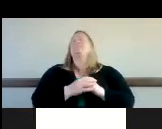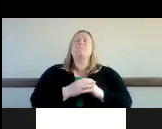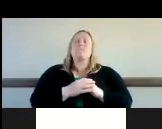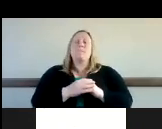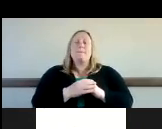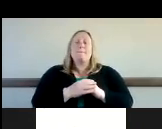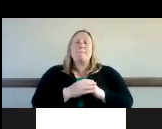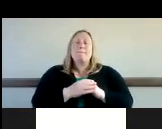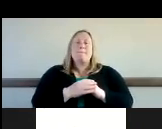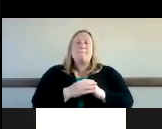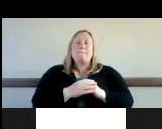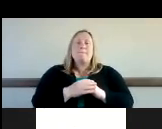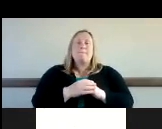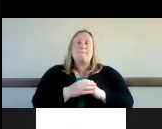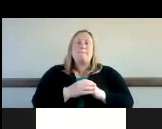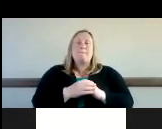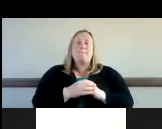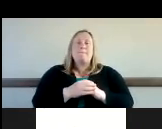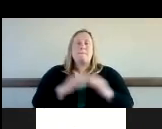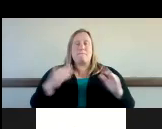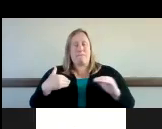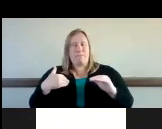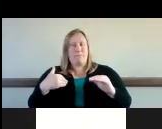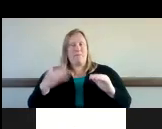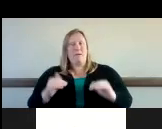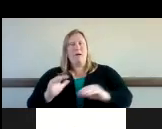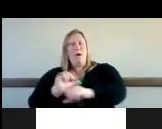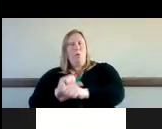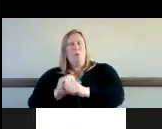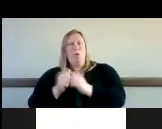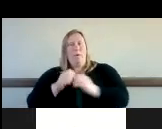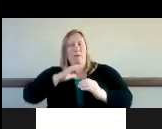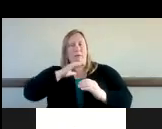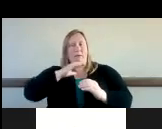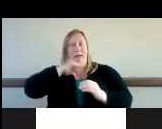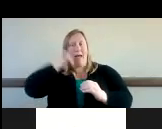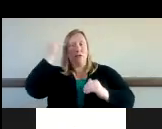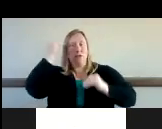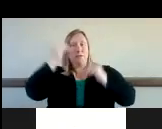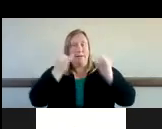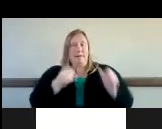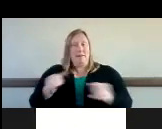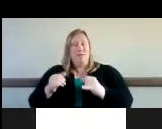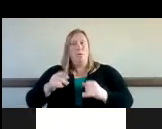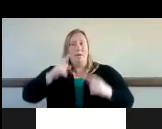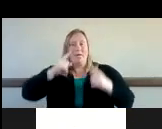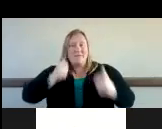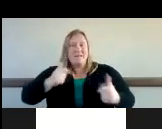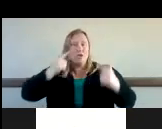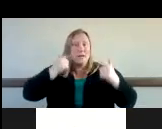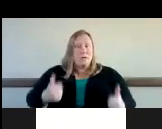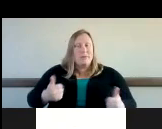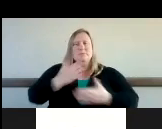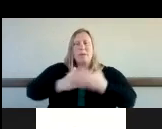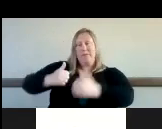and then i work with elderly individuals with both hearing and vision impairment summer veterans would